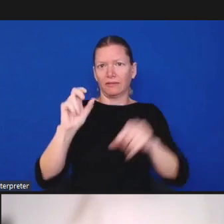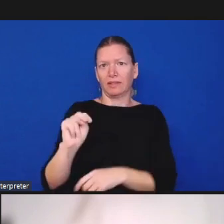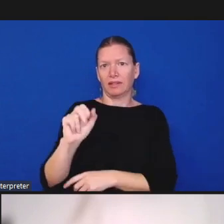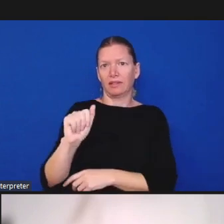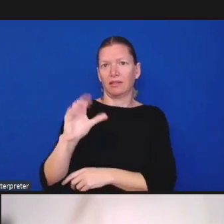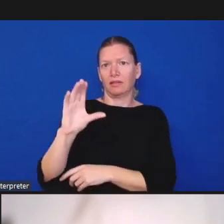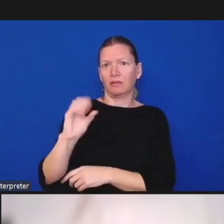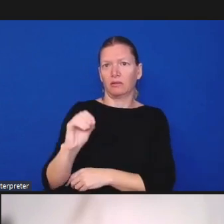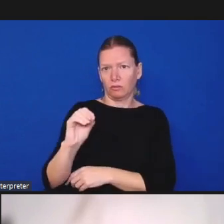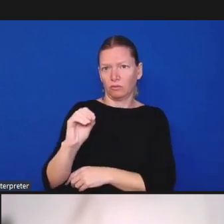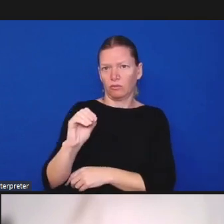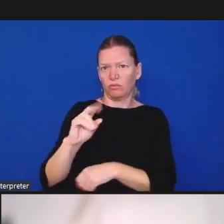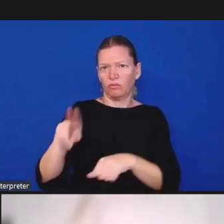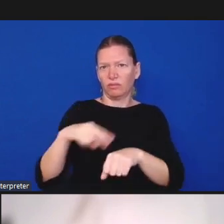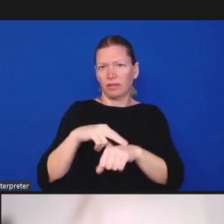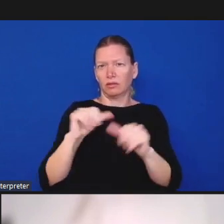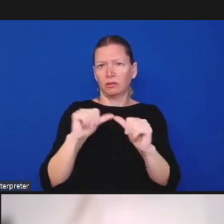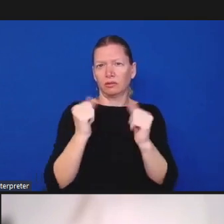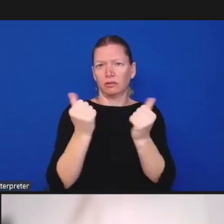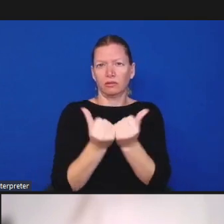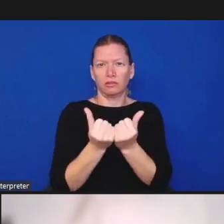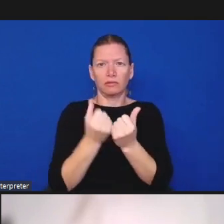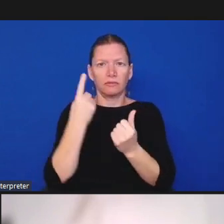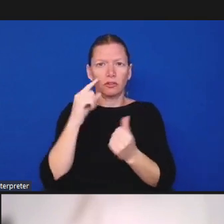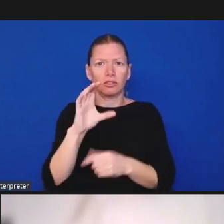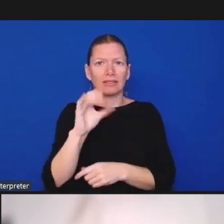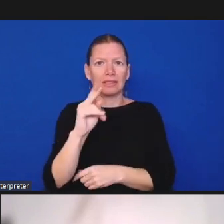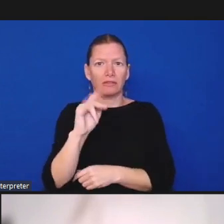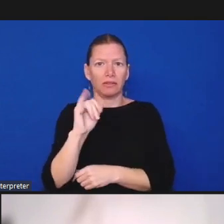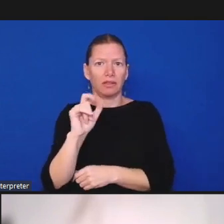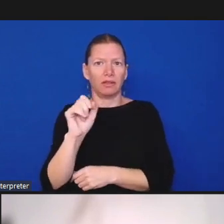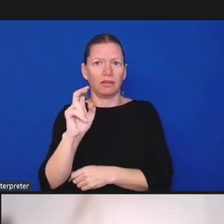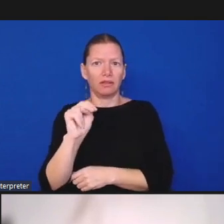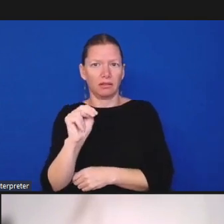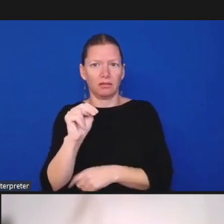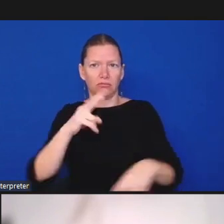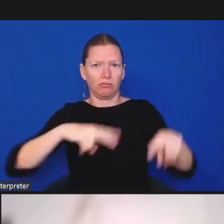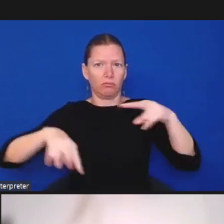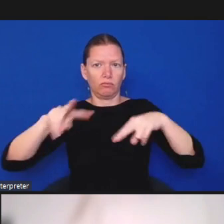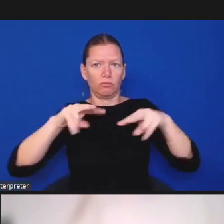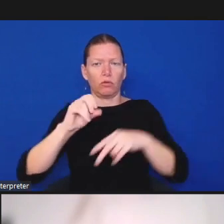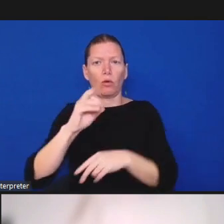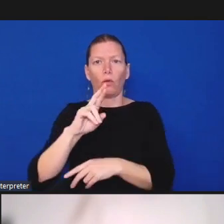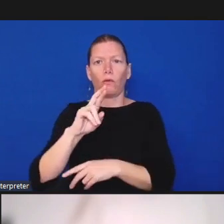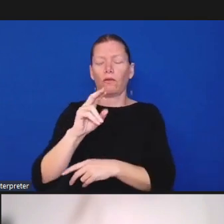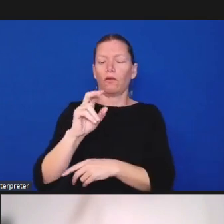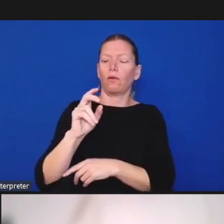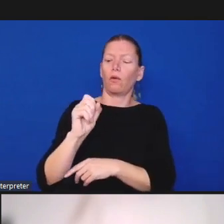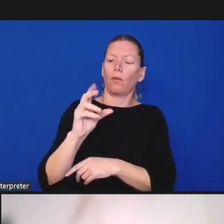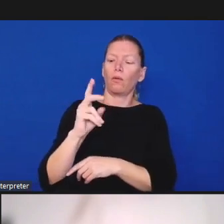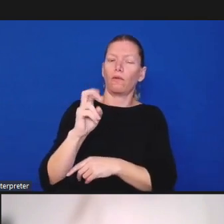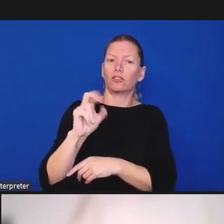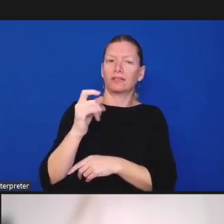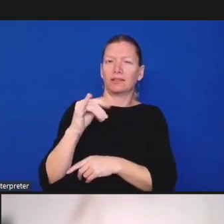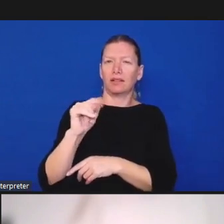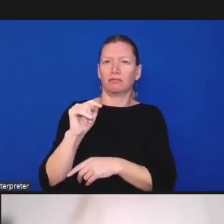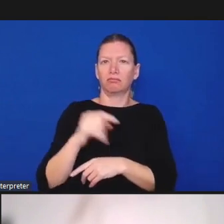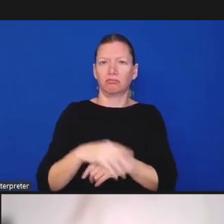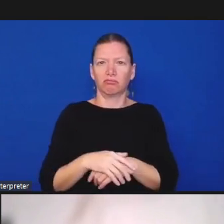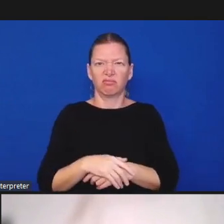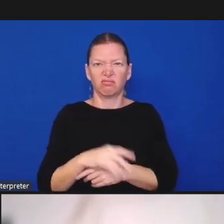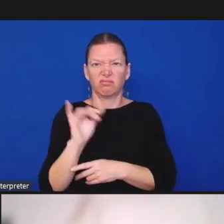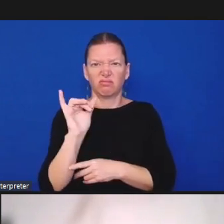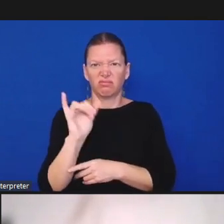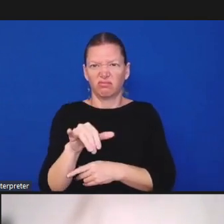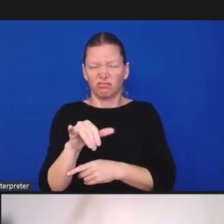and my day job is that i work in the city of cambridge massachusetts where i am responsible for civilian oversight